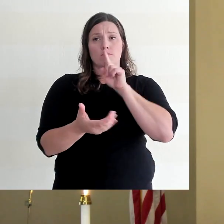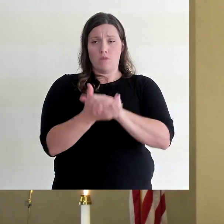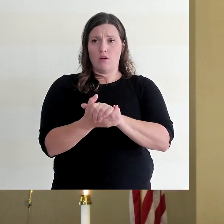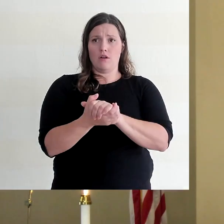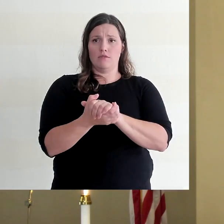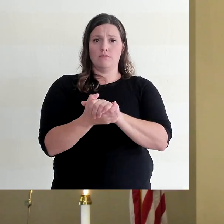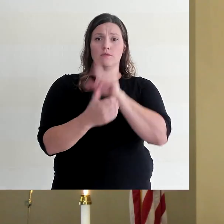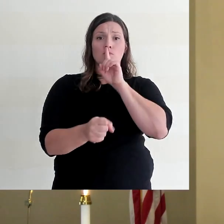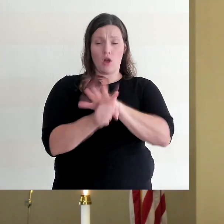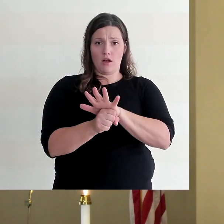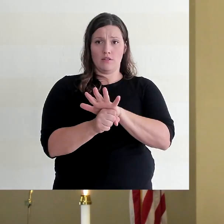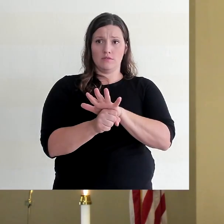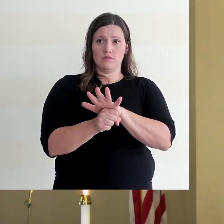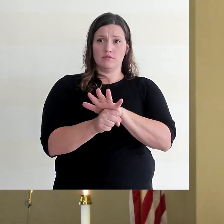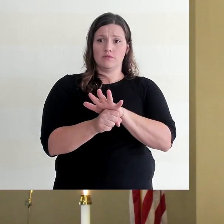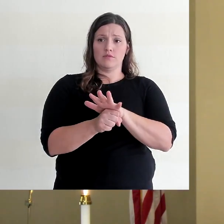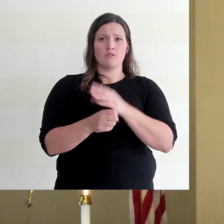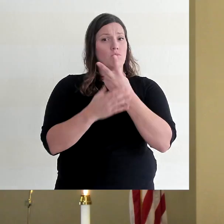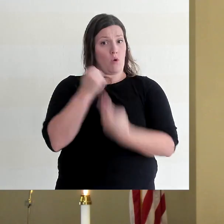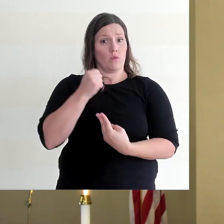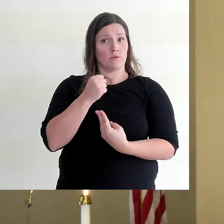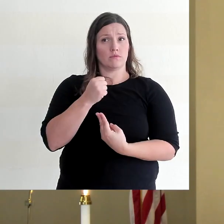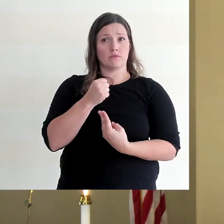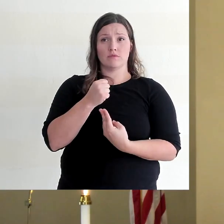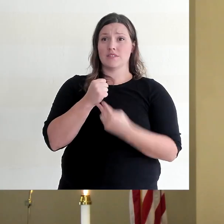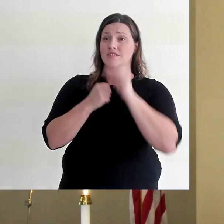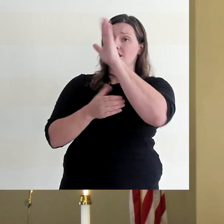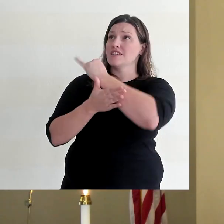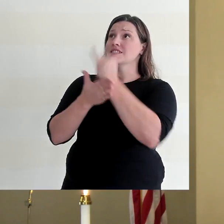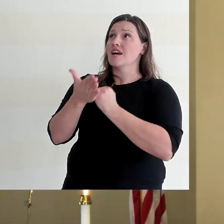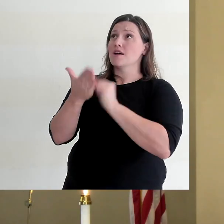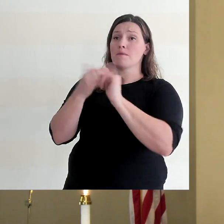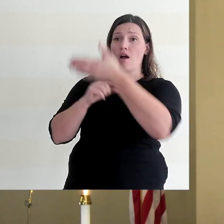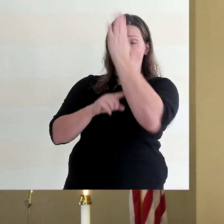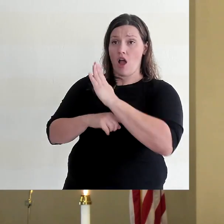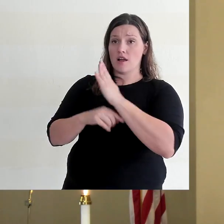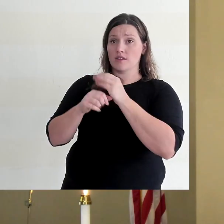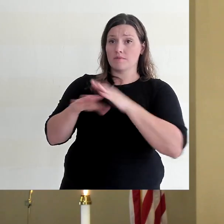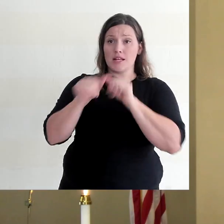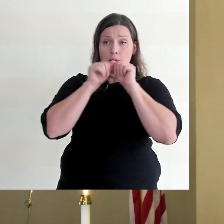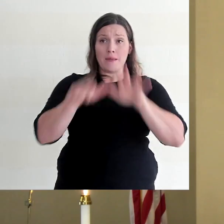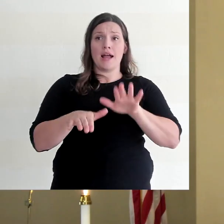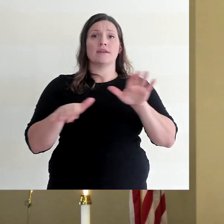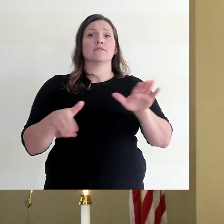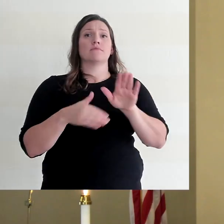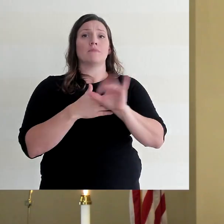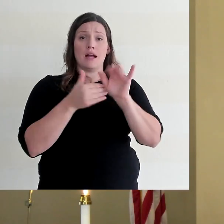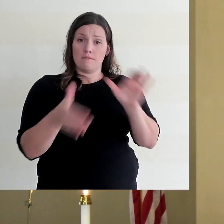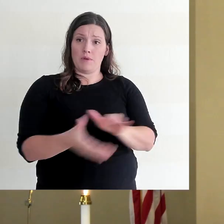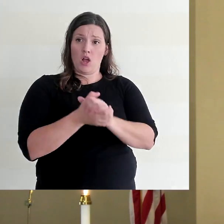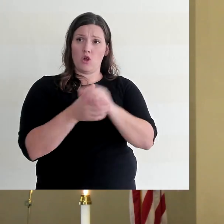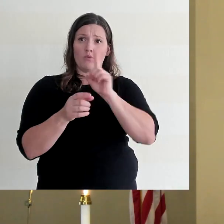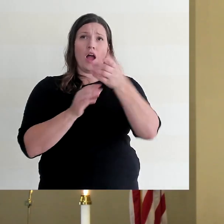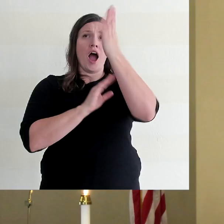God and a blessing from his good hand. Marriage is where God builds the